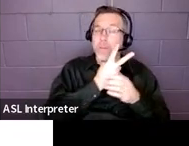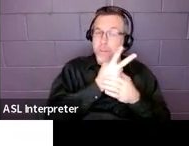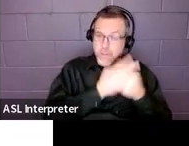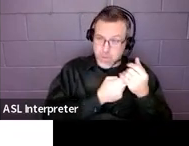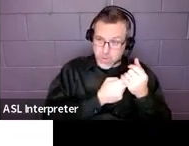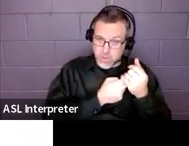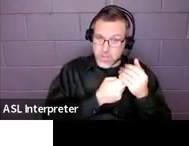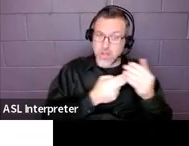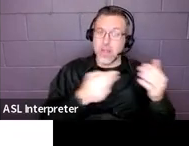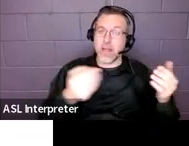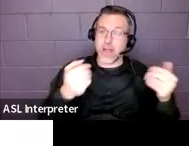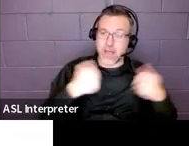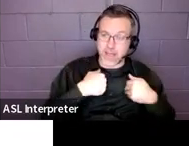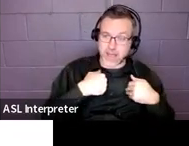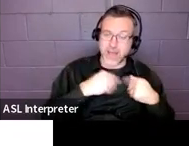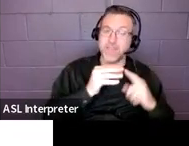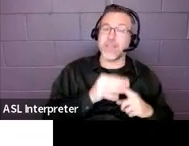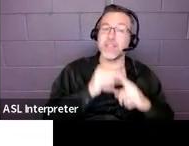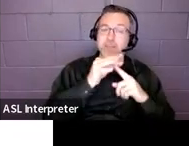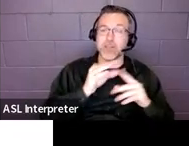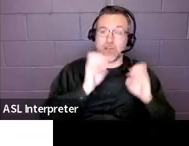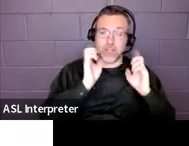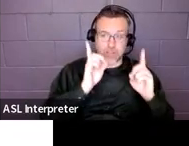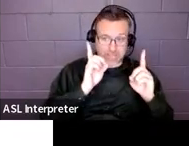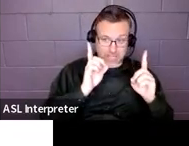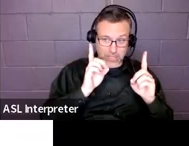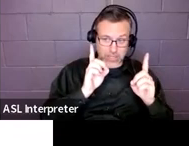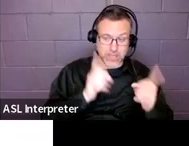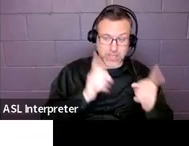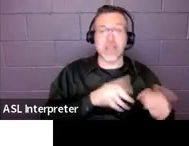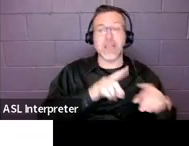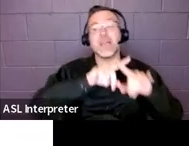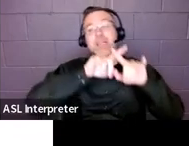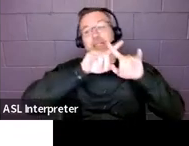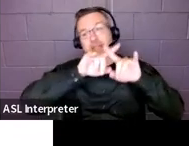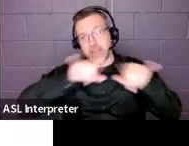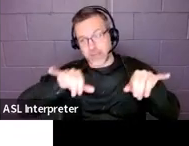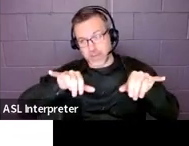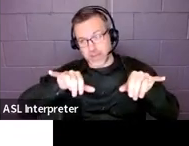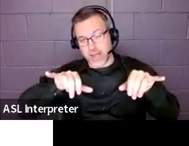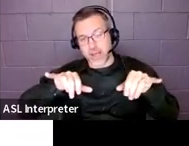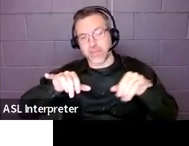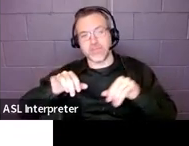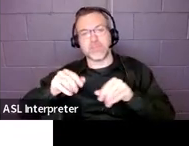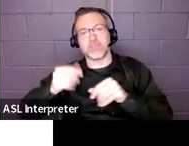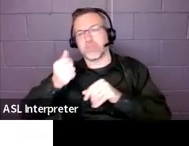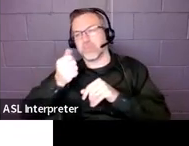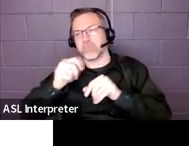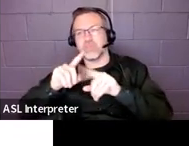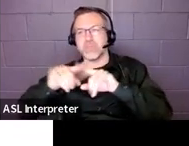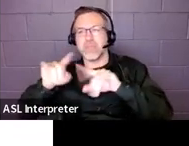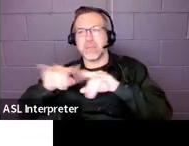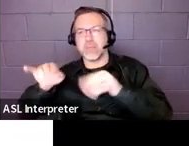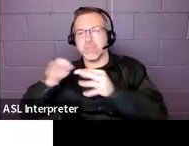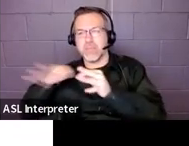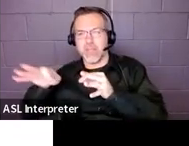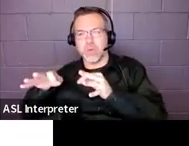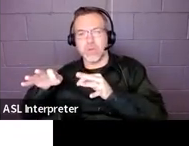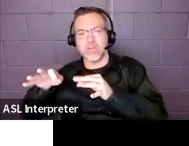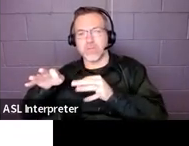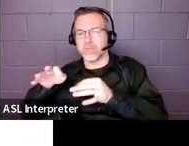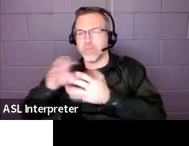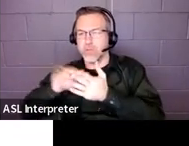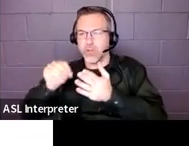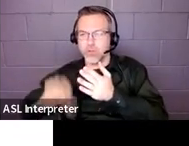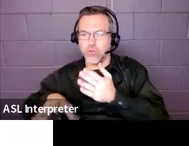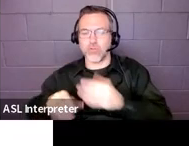with special education needs and with multilingual learner needs. Our guidance would